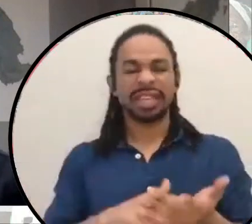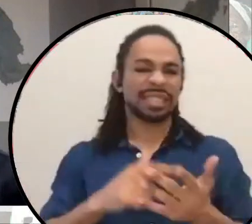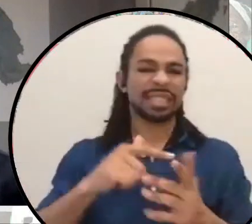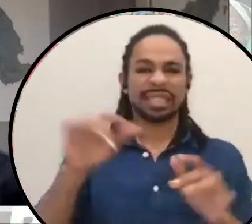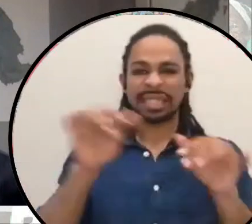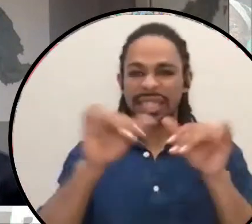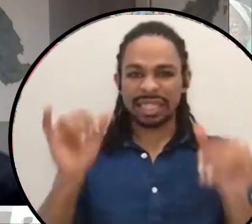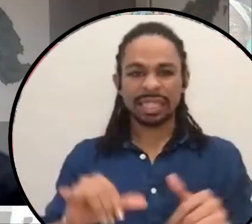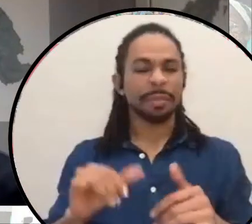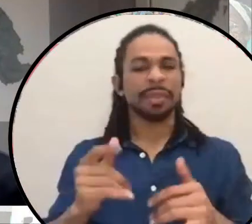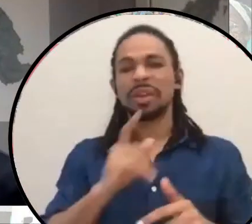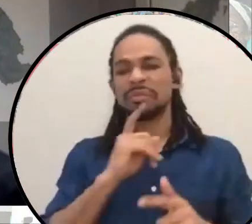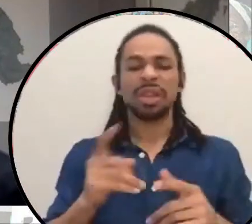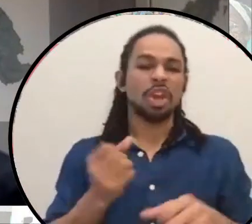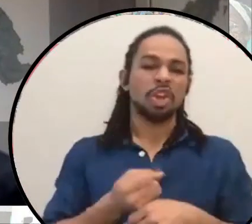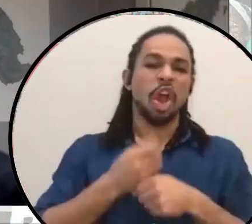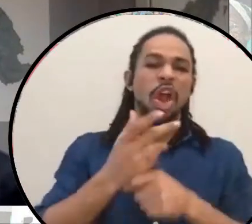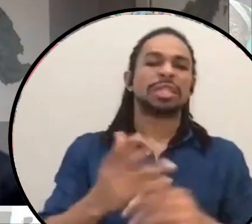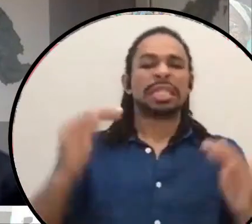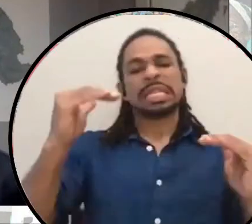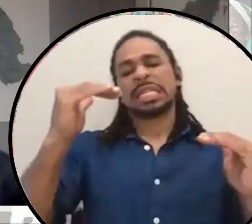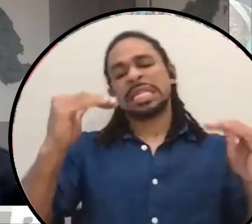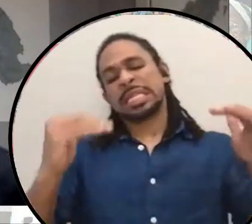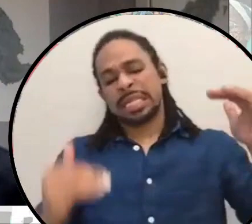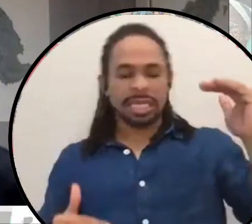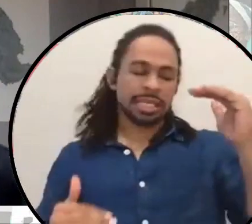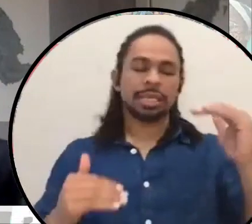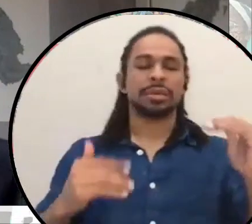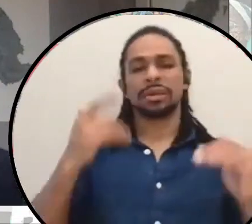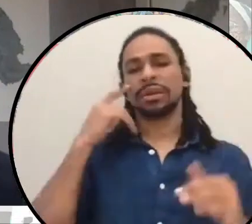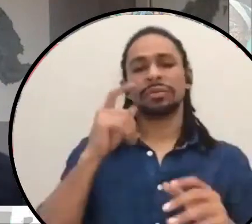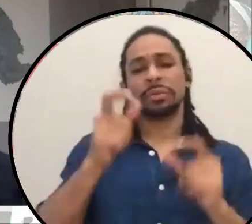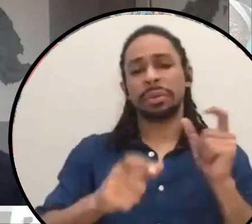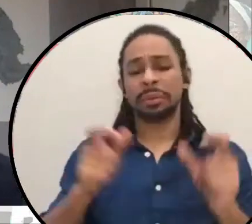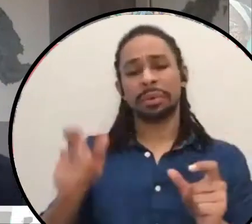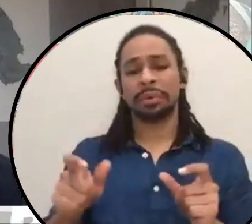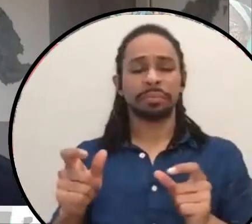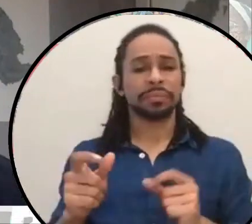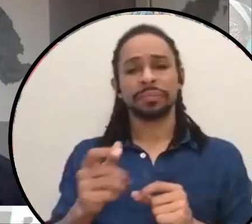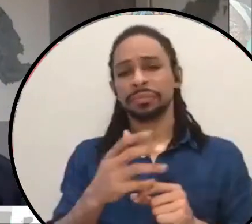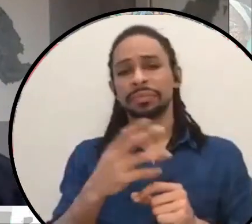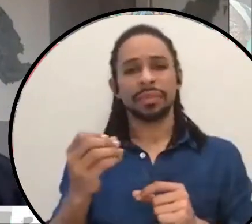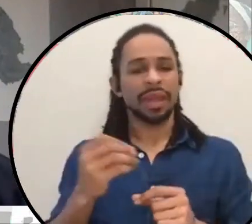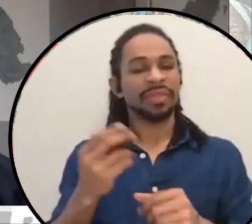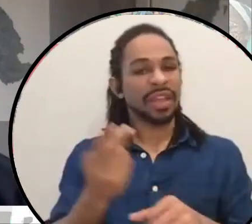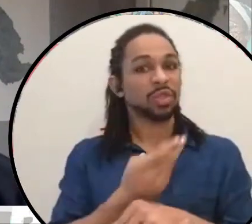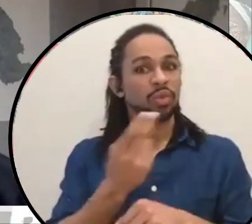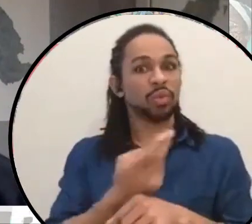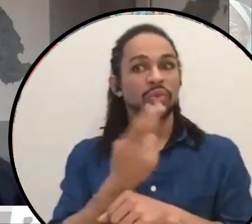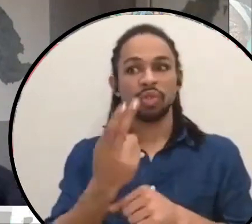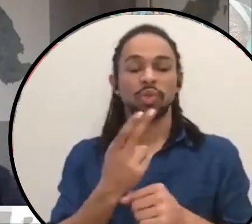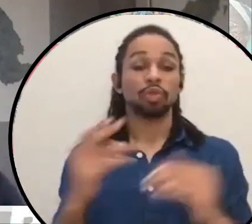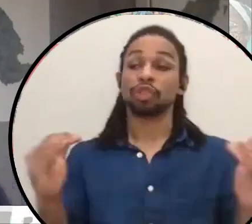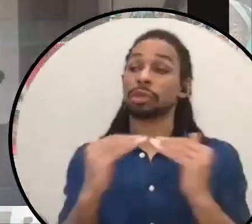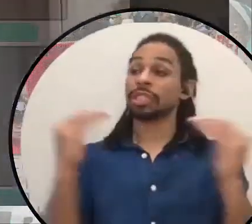so, so poor and desperate, um, that, you know, that then is used to justify the entire system.